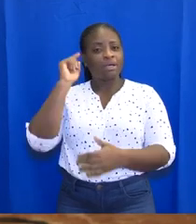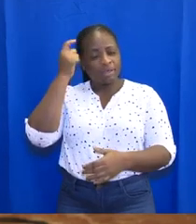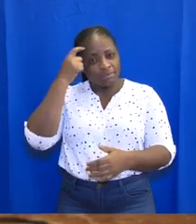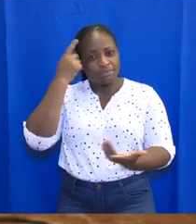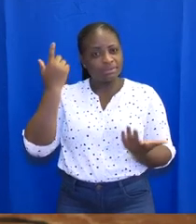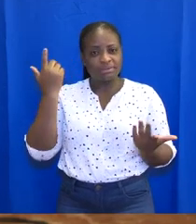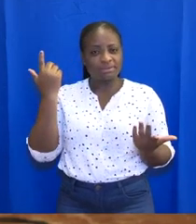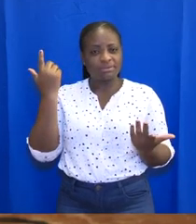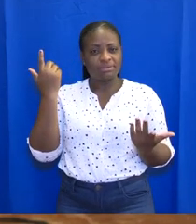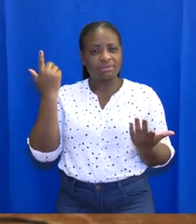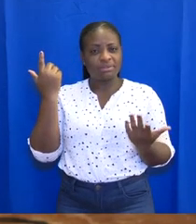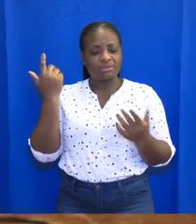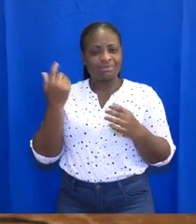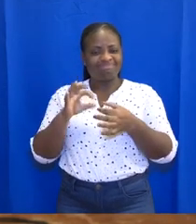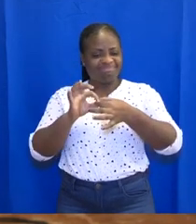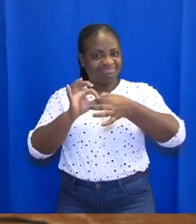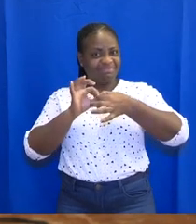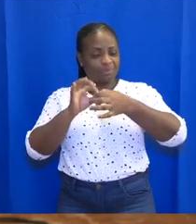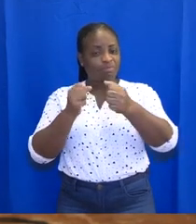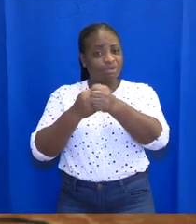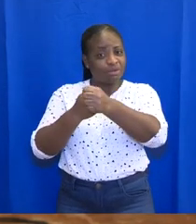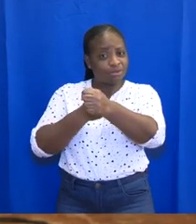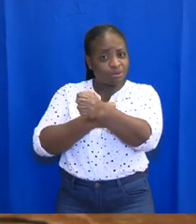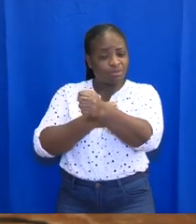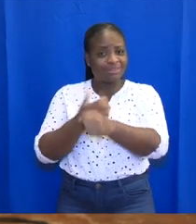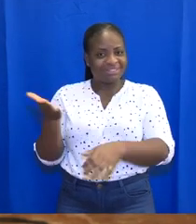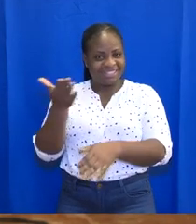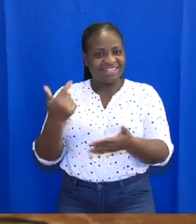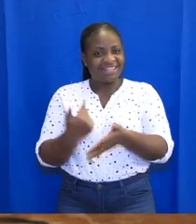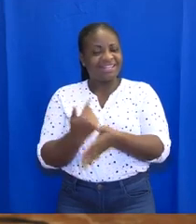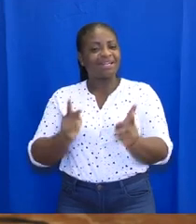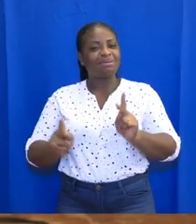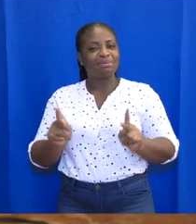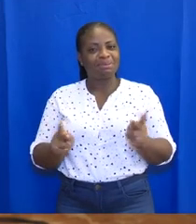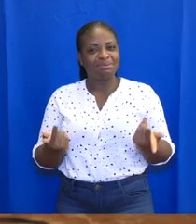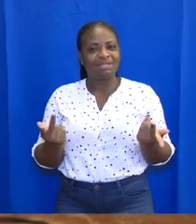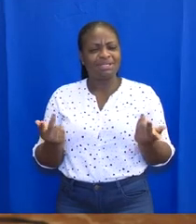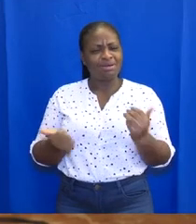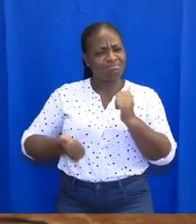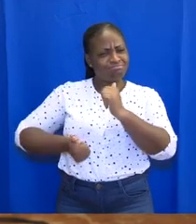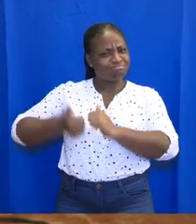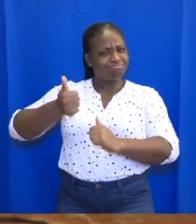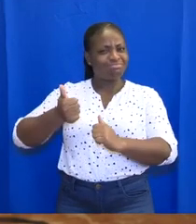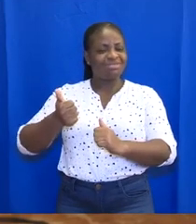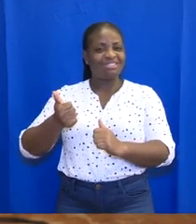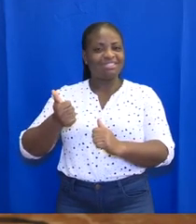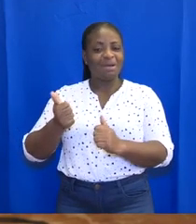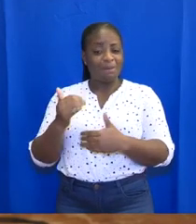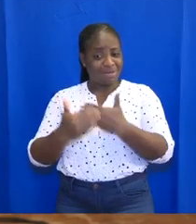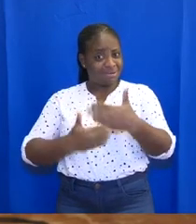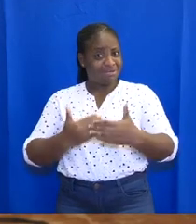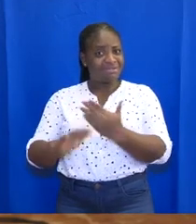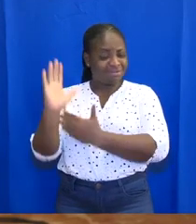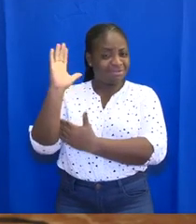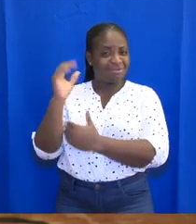the cooperation and support of you, the Ghanaian people, and most certainly by the grace of